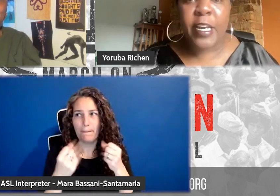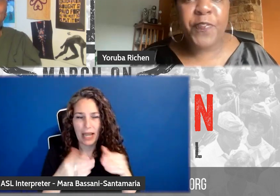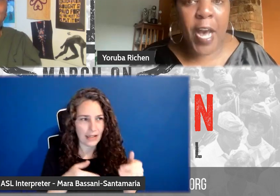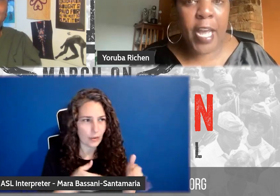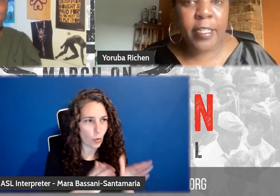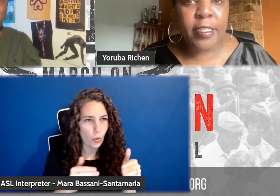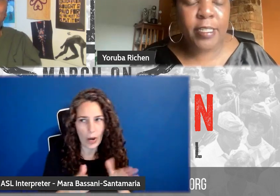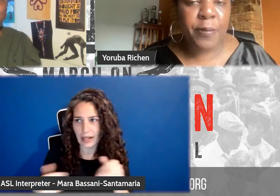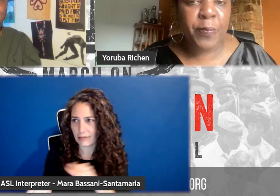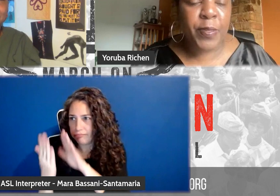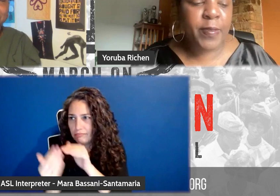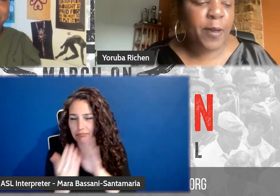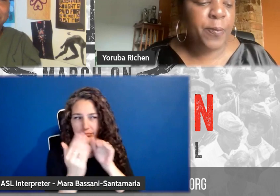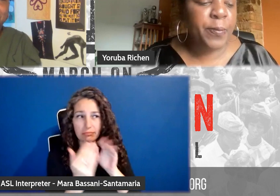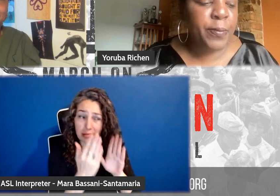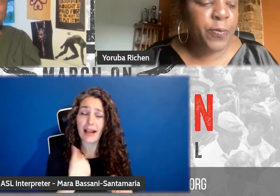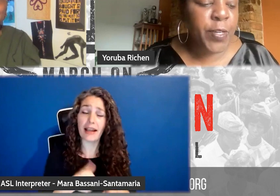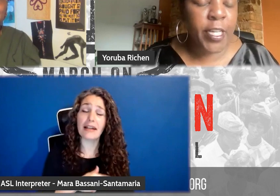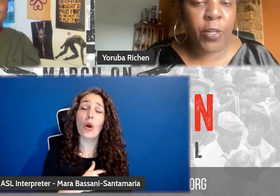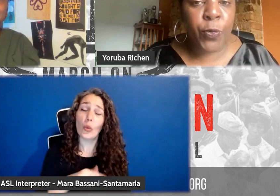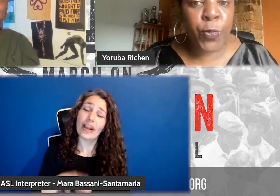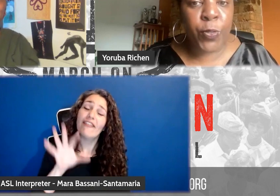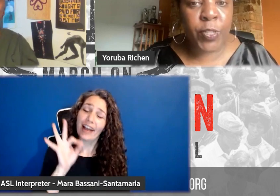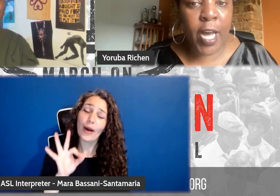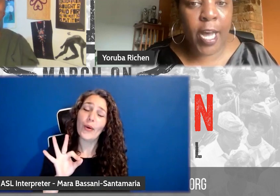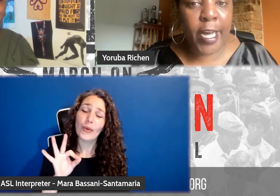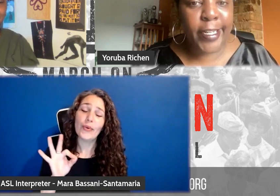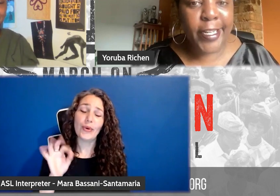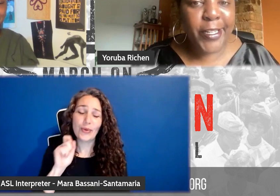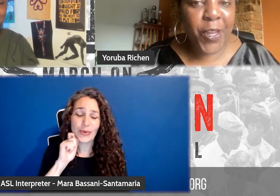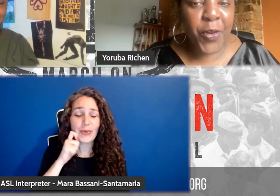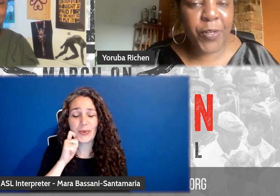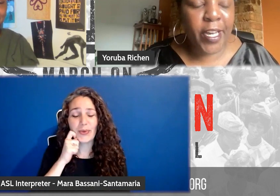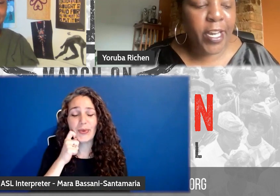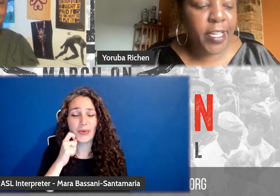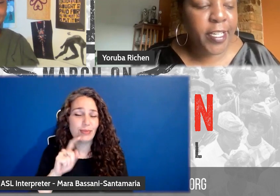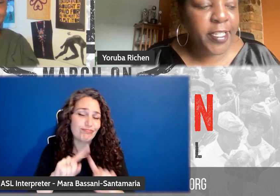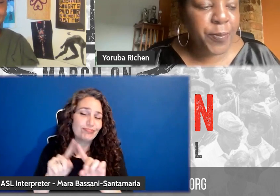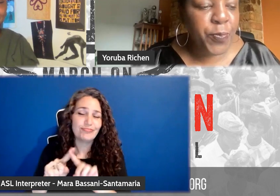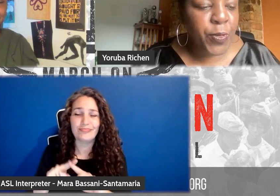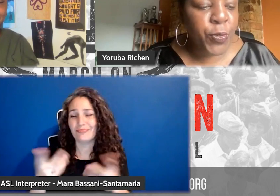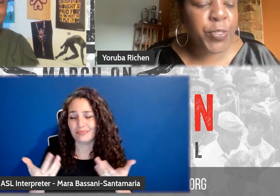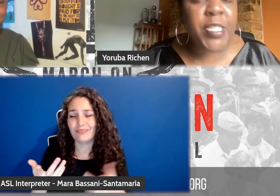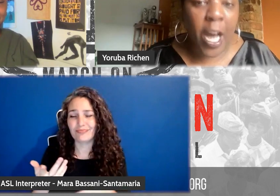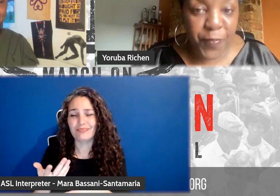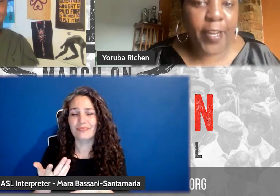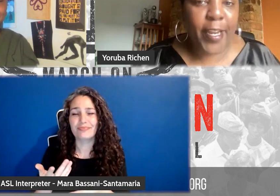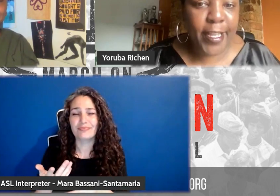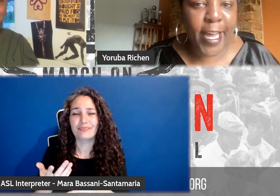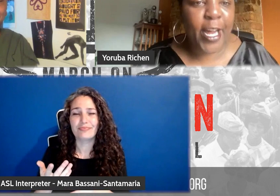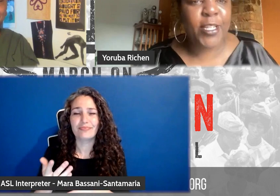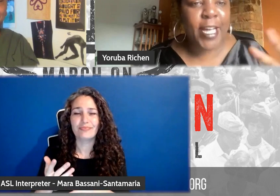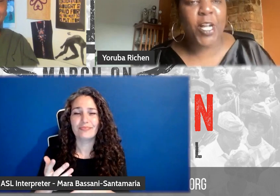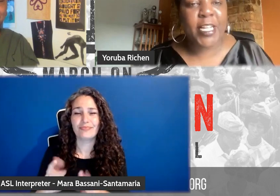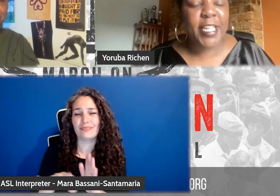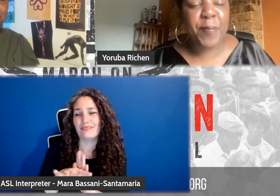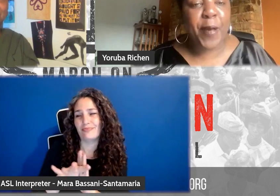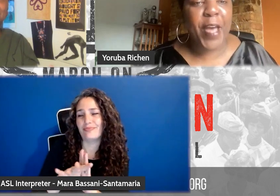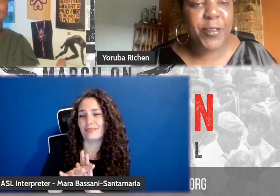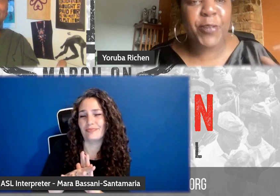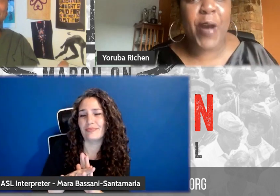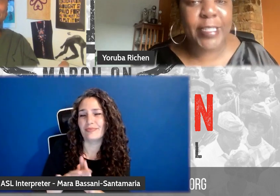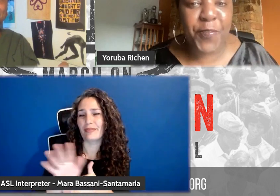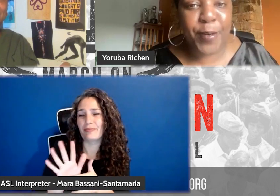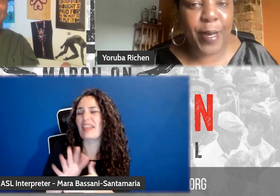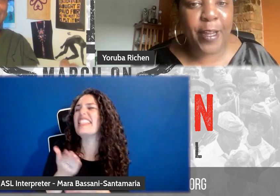did find some, some really cool, you know, some cool stuff. And that's all I say